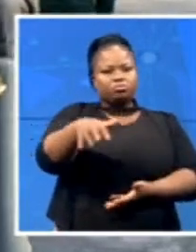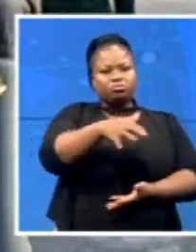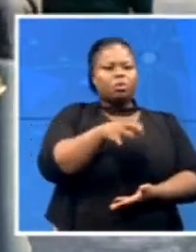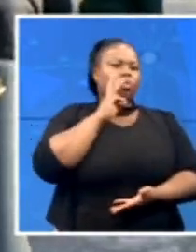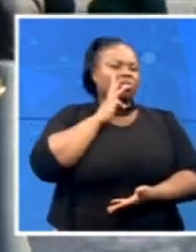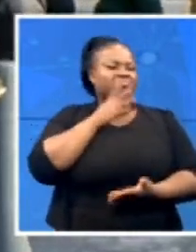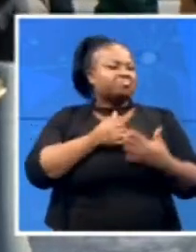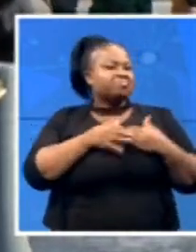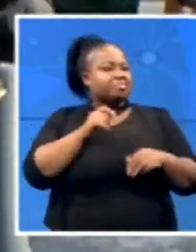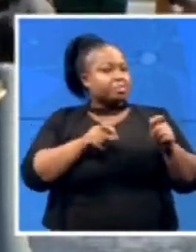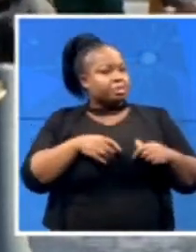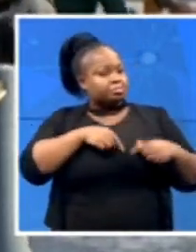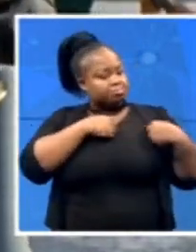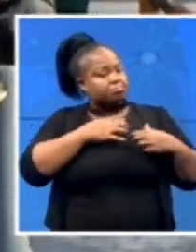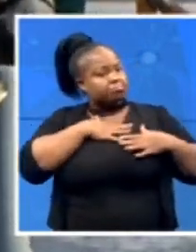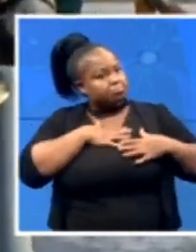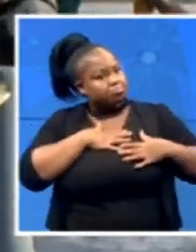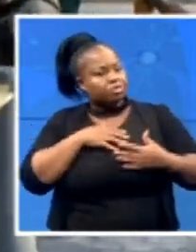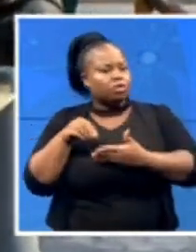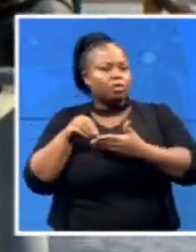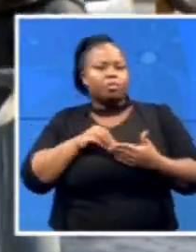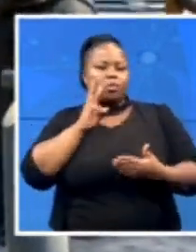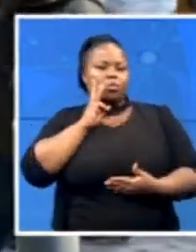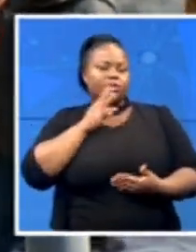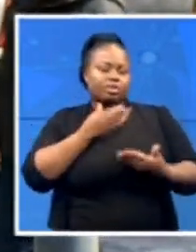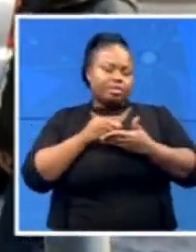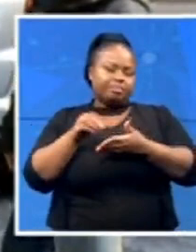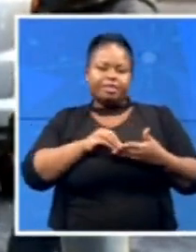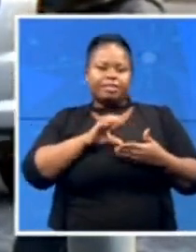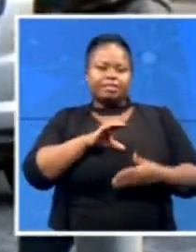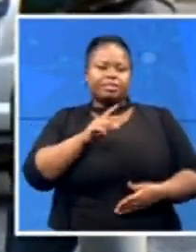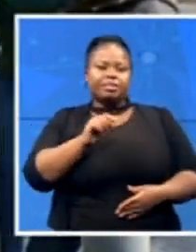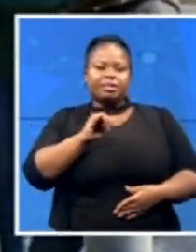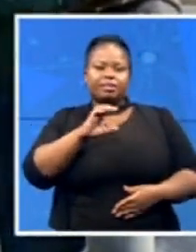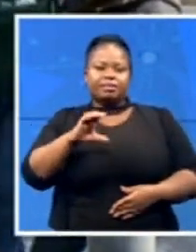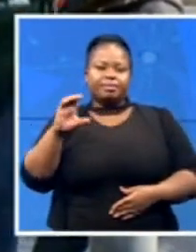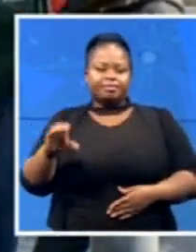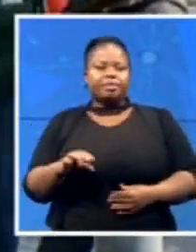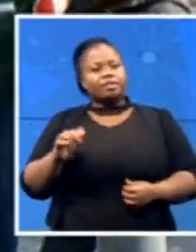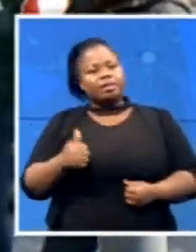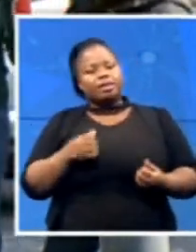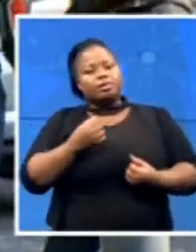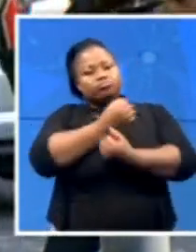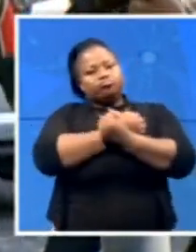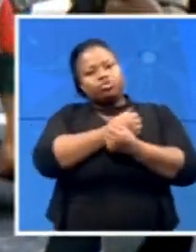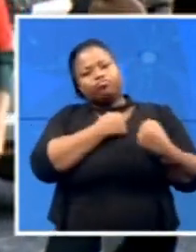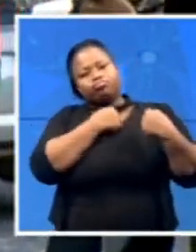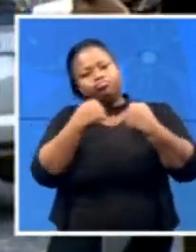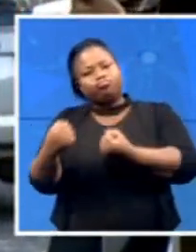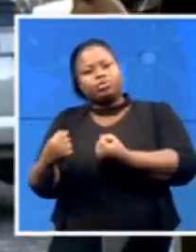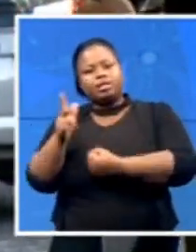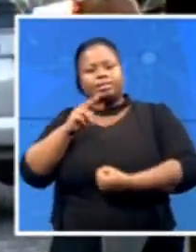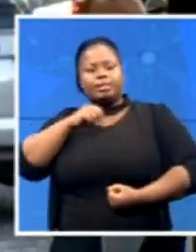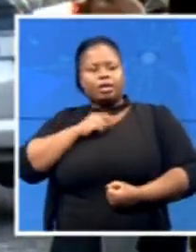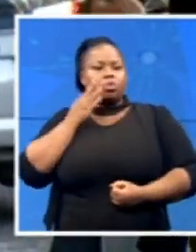bring water can bring it to the CTICC. And then of course they will be delivering it to KZN as soon as the collection drive